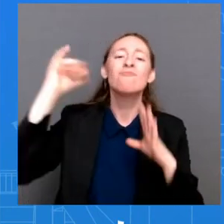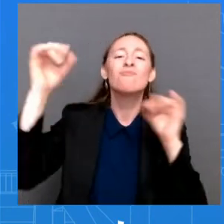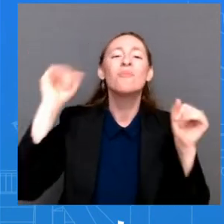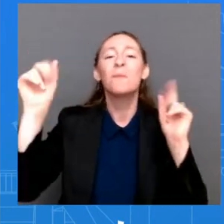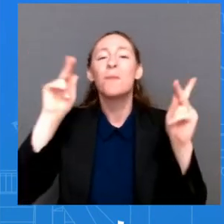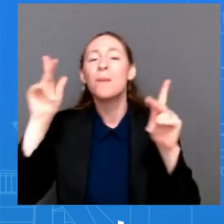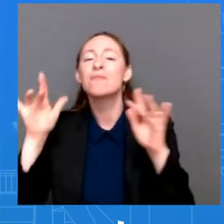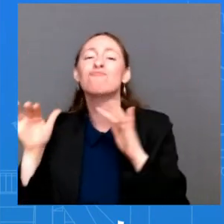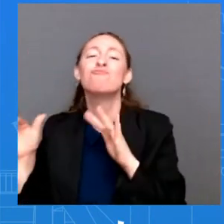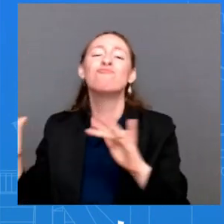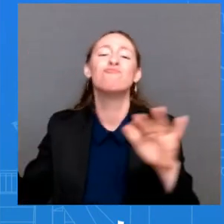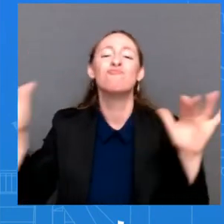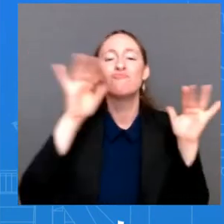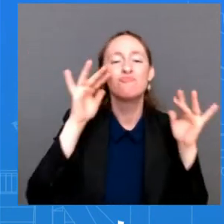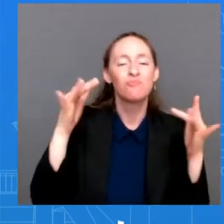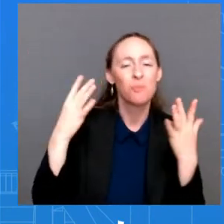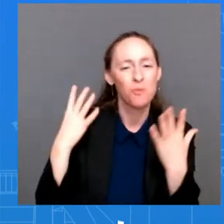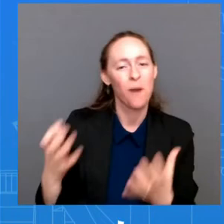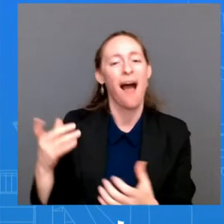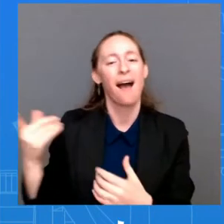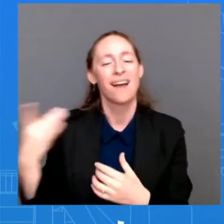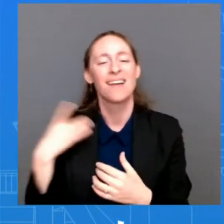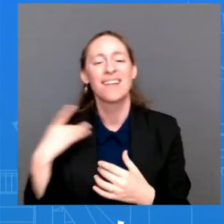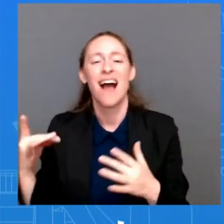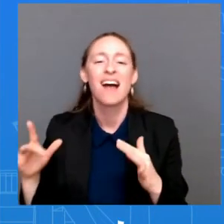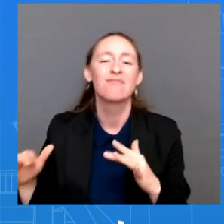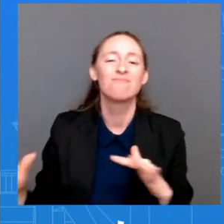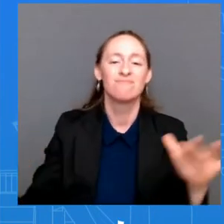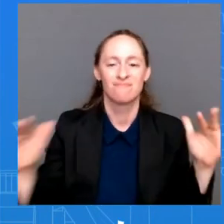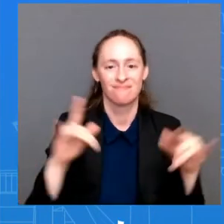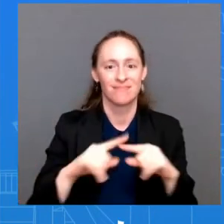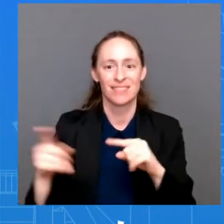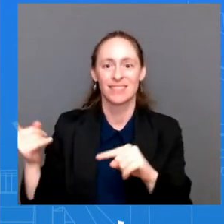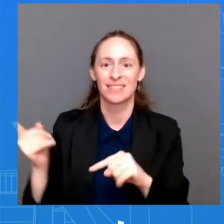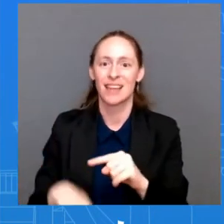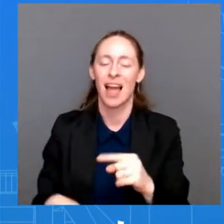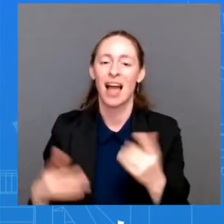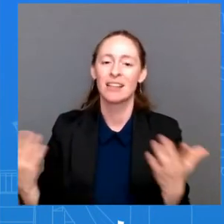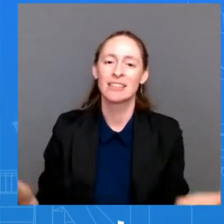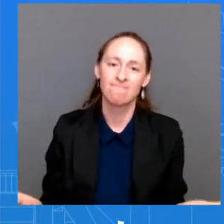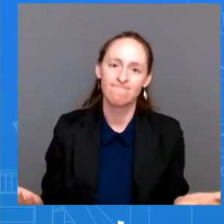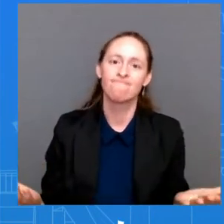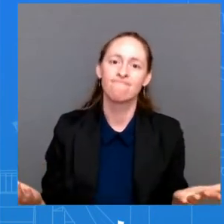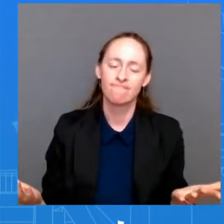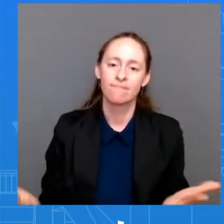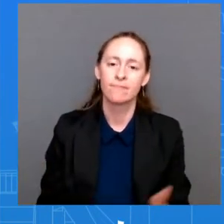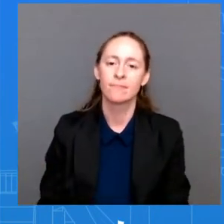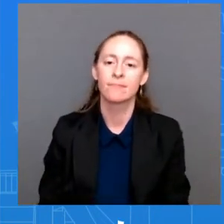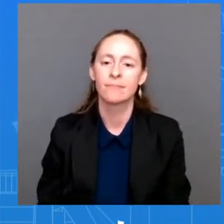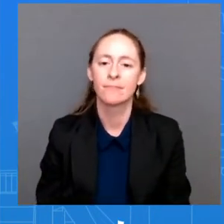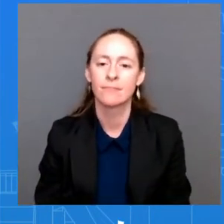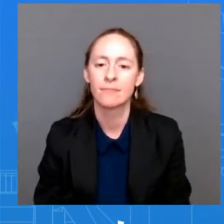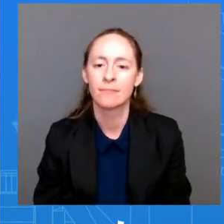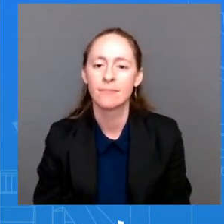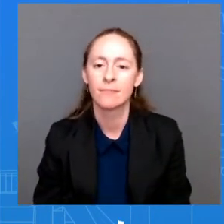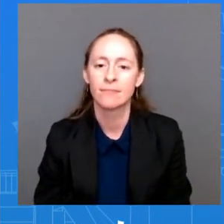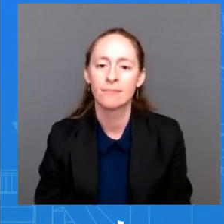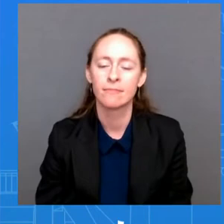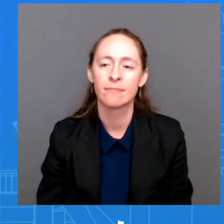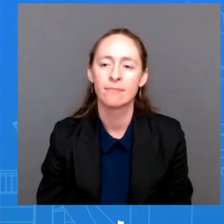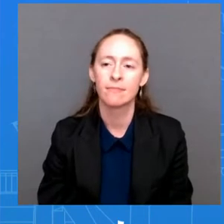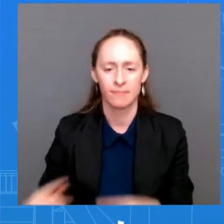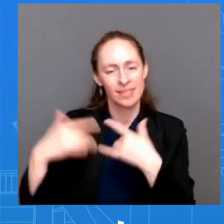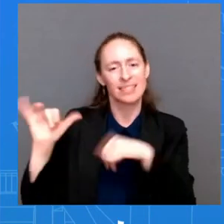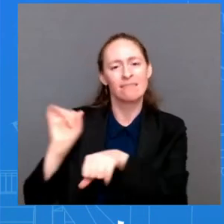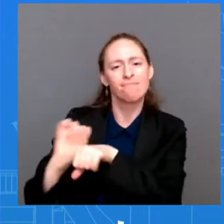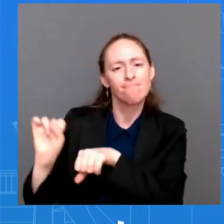again. And yeah, but he's going to continue. It doesn't stop him from doing his job and doing the work of the American people.